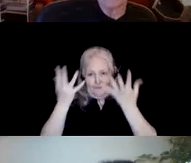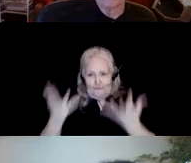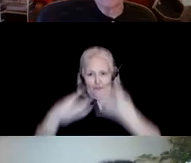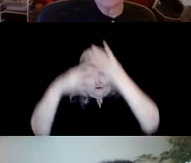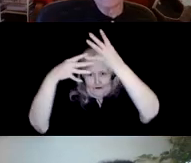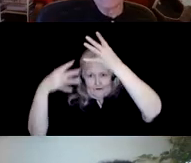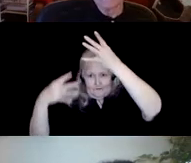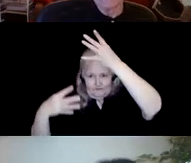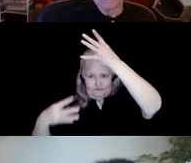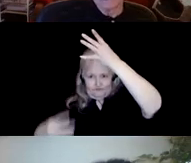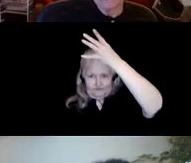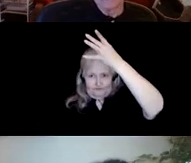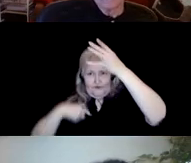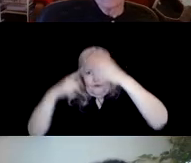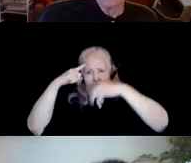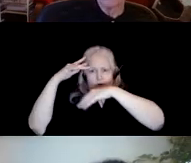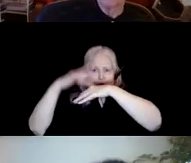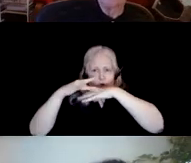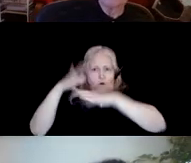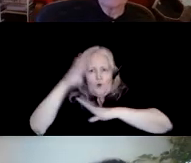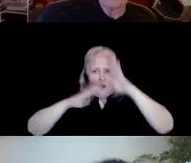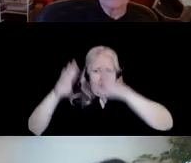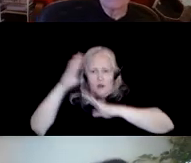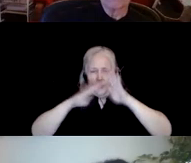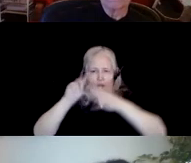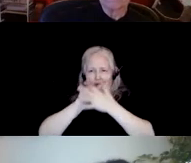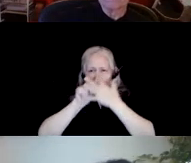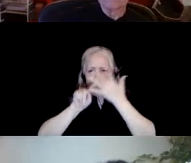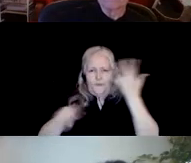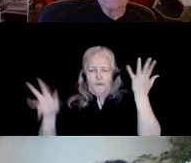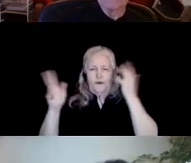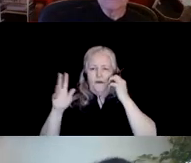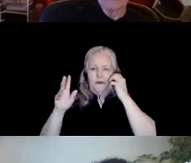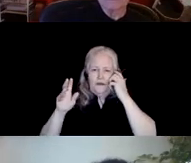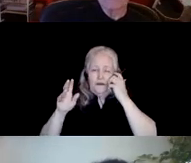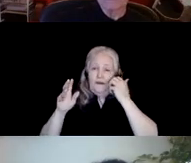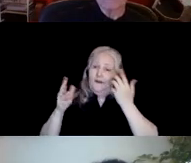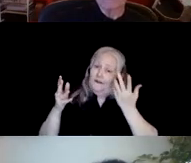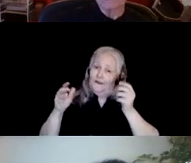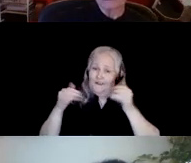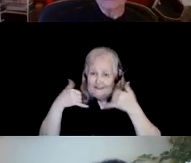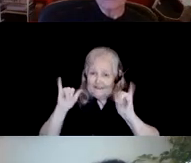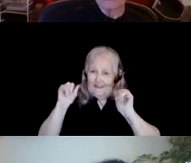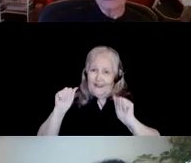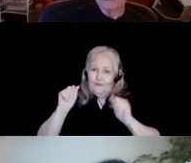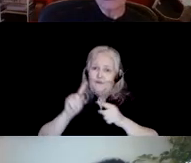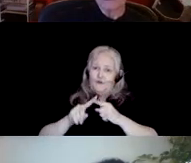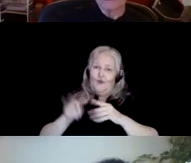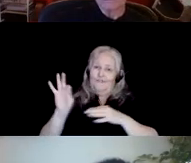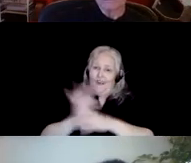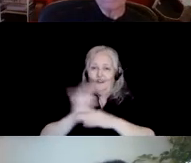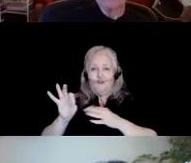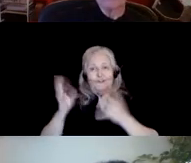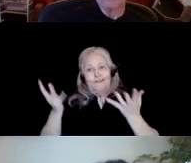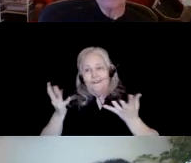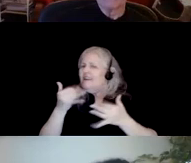many other things to think about. Even to keep basic functioning to think about. People still